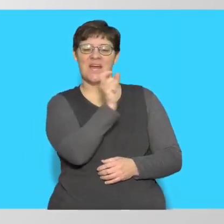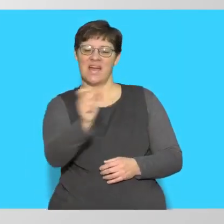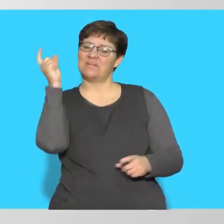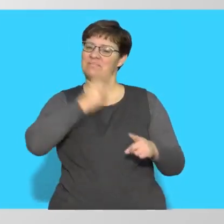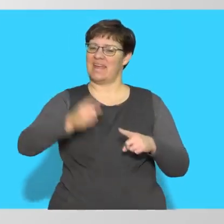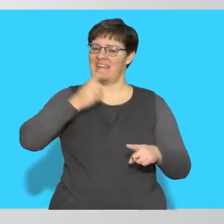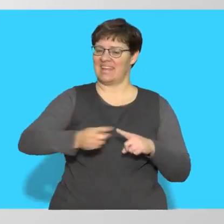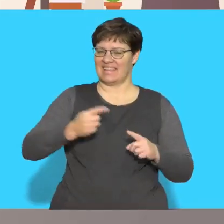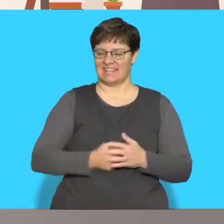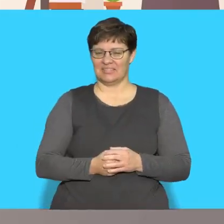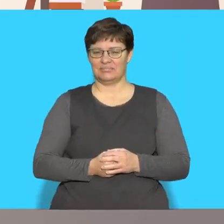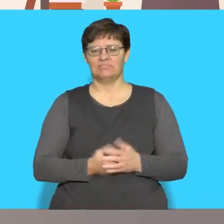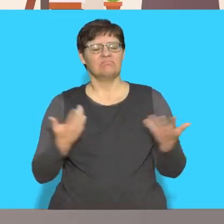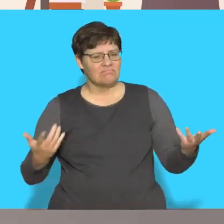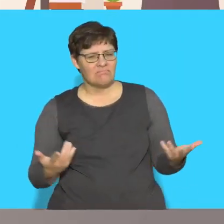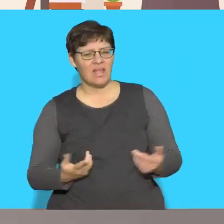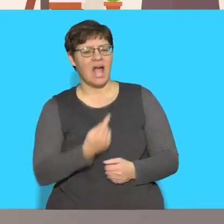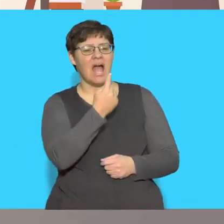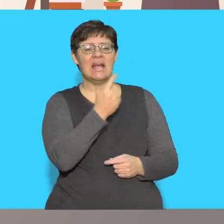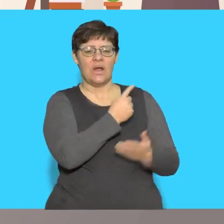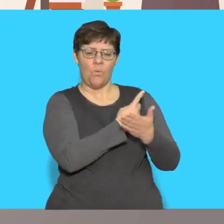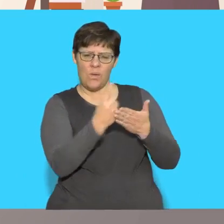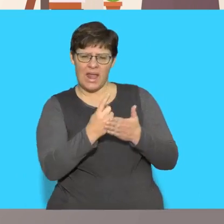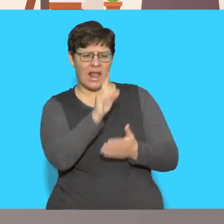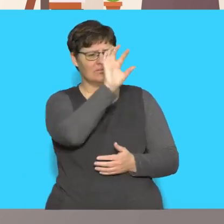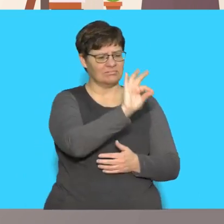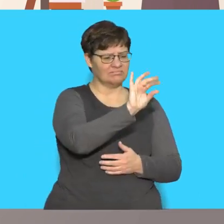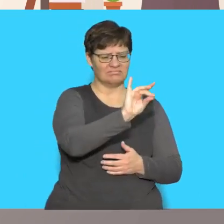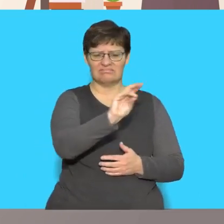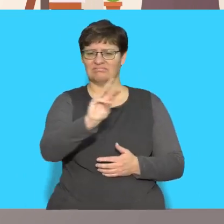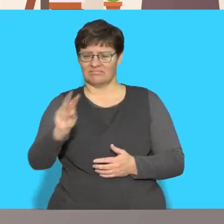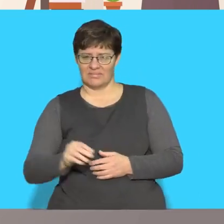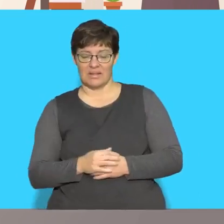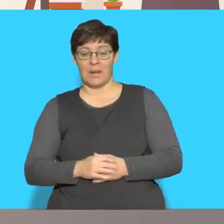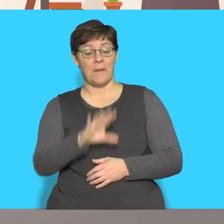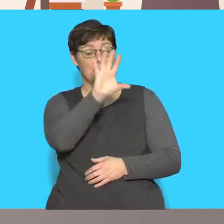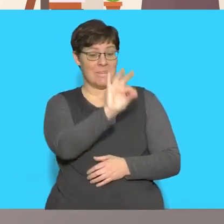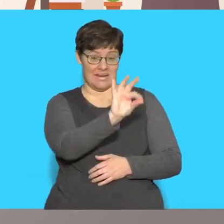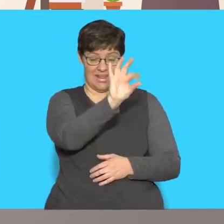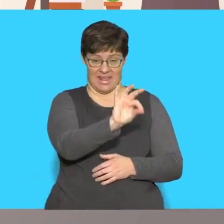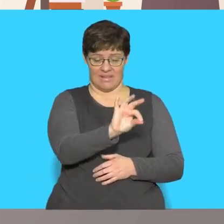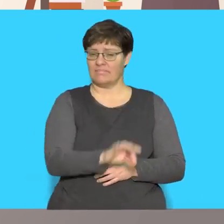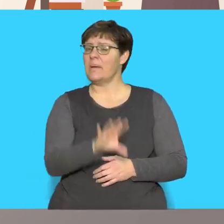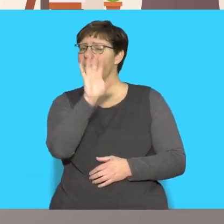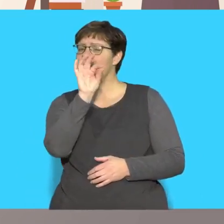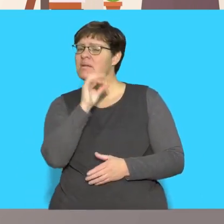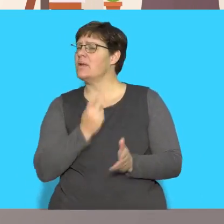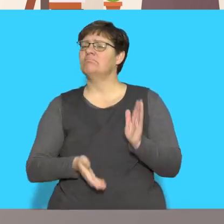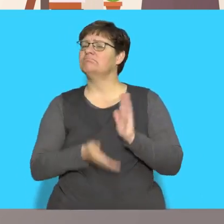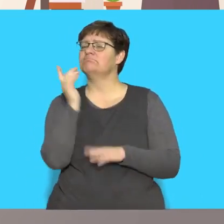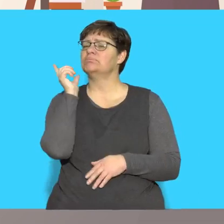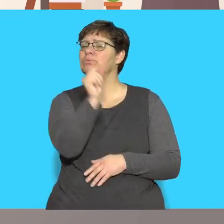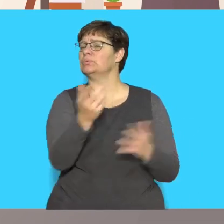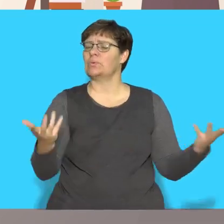Wordplay Let's talk about each day of the week Monday On Monday I go to